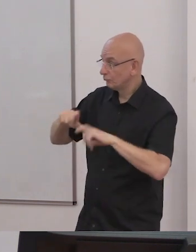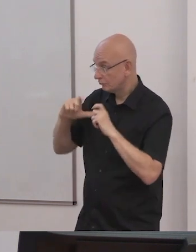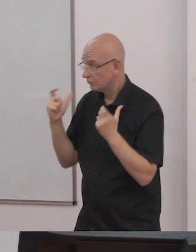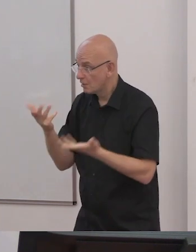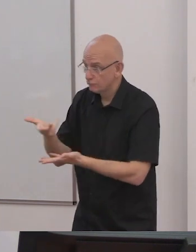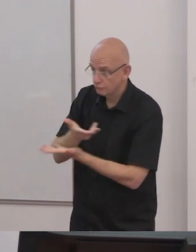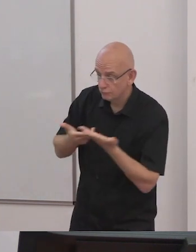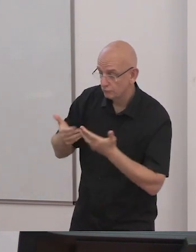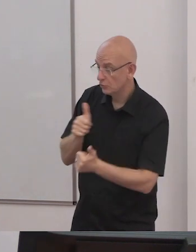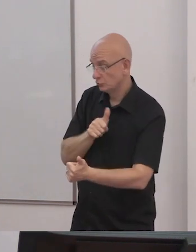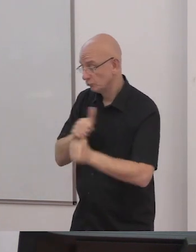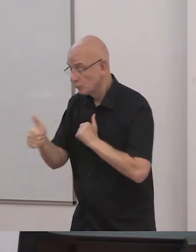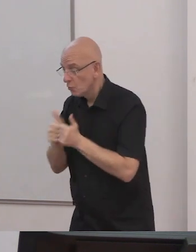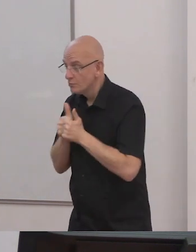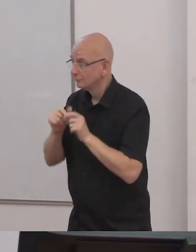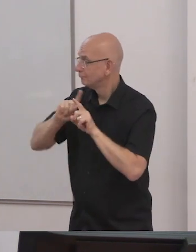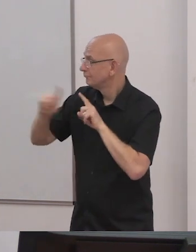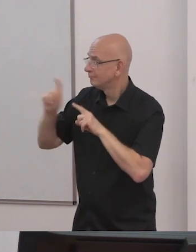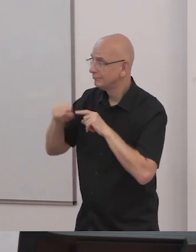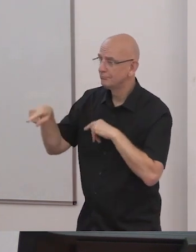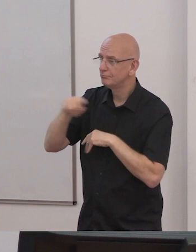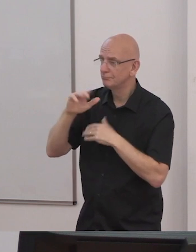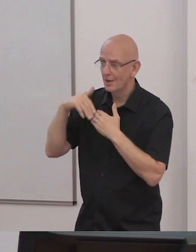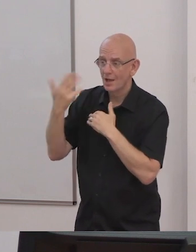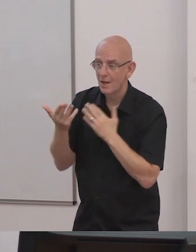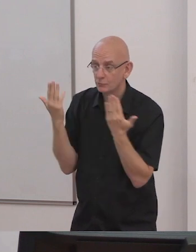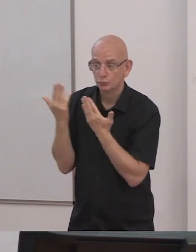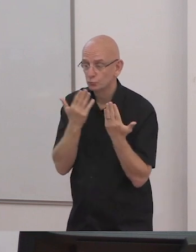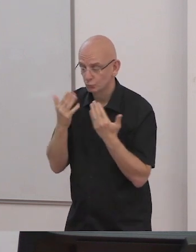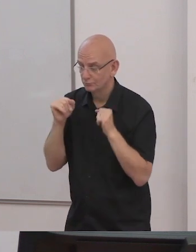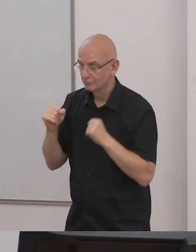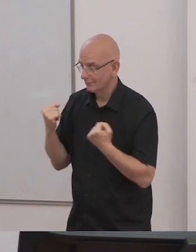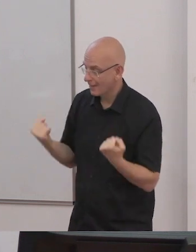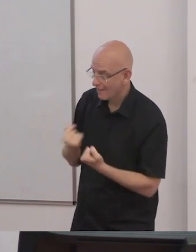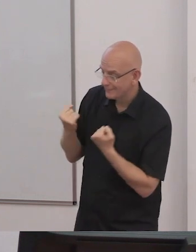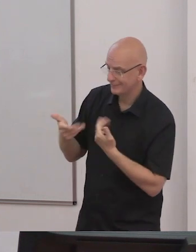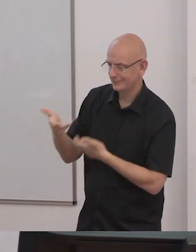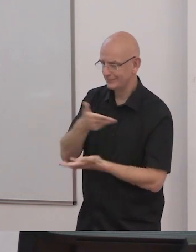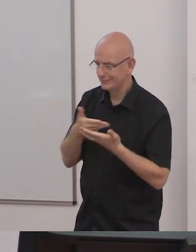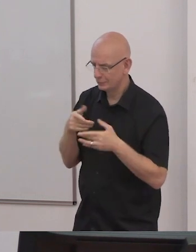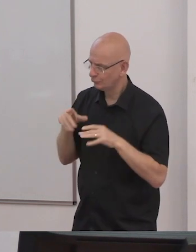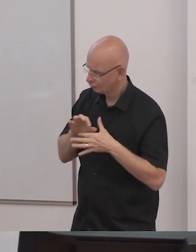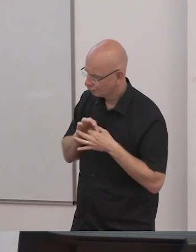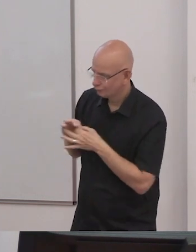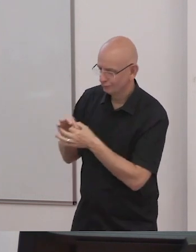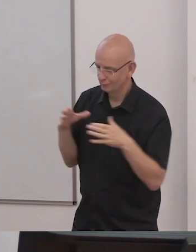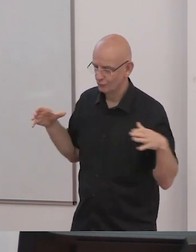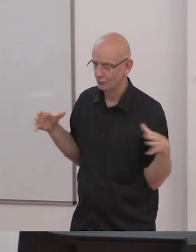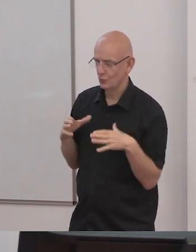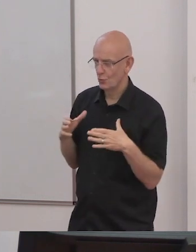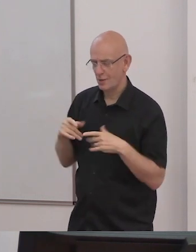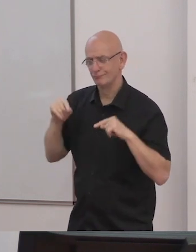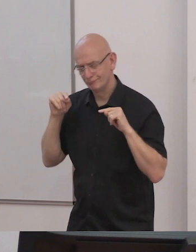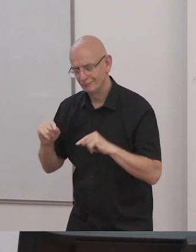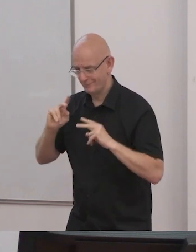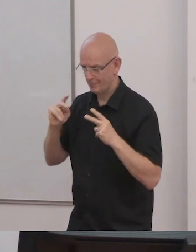is important there will be no them just us now that is the vision